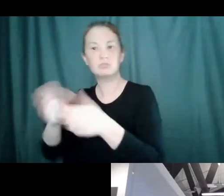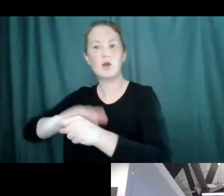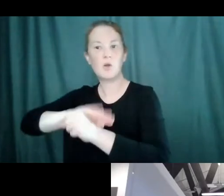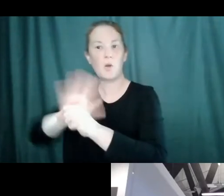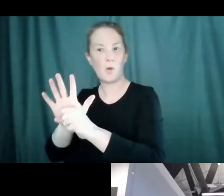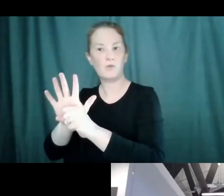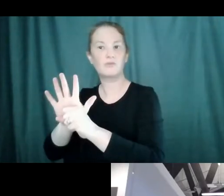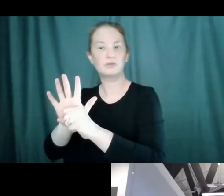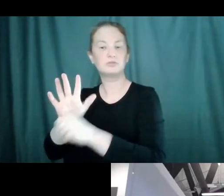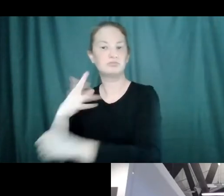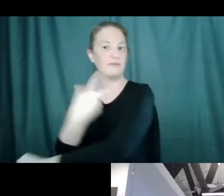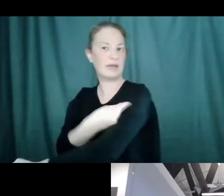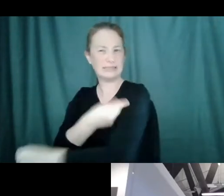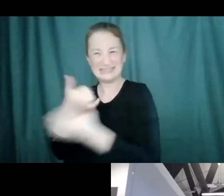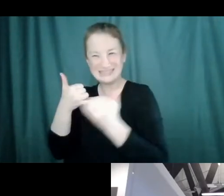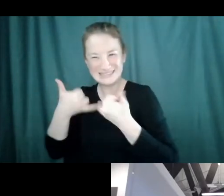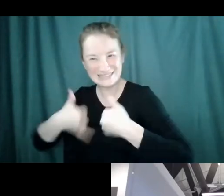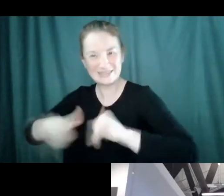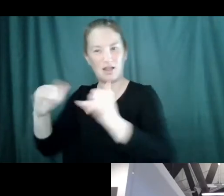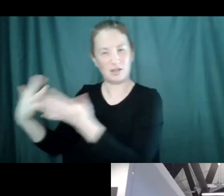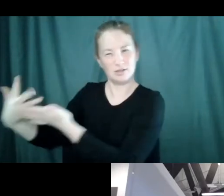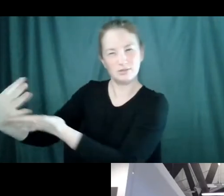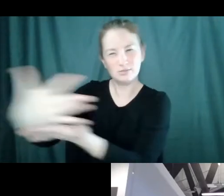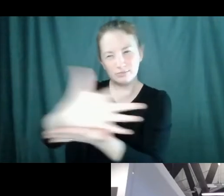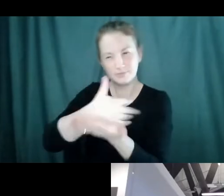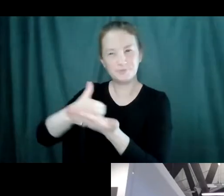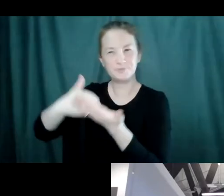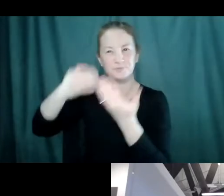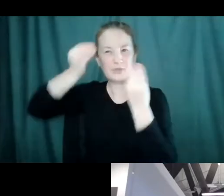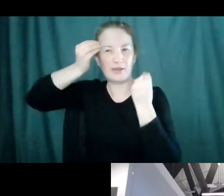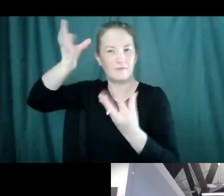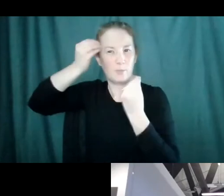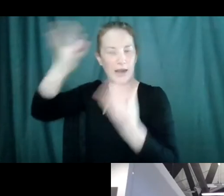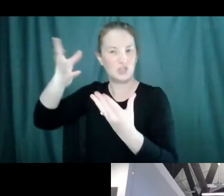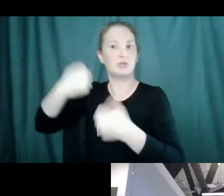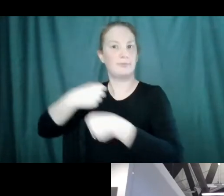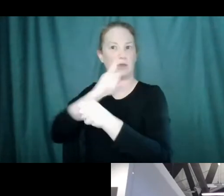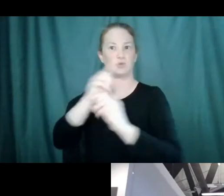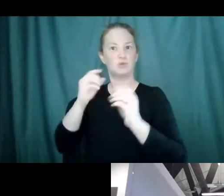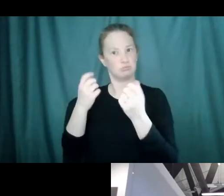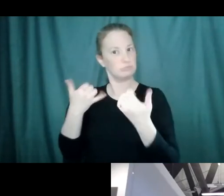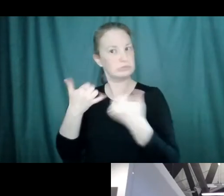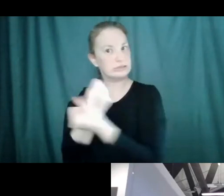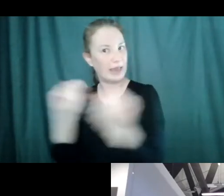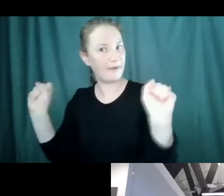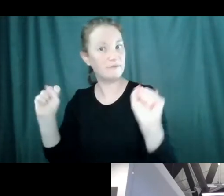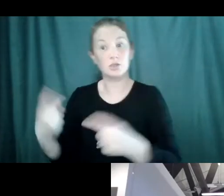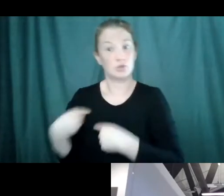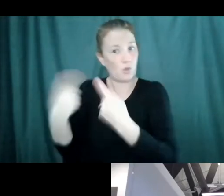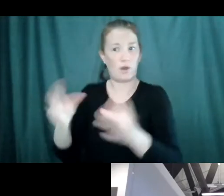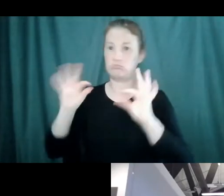pulling together all the data on side effects and making sure that there aren't issues. So far, they've been very clean.